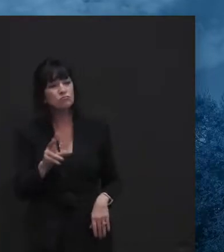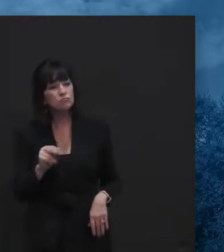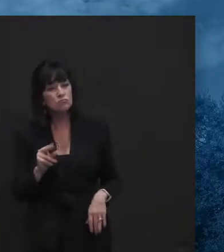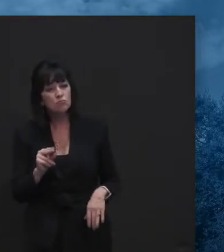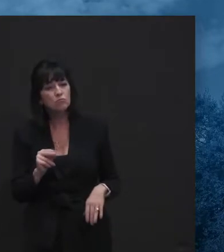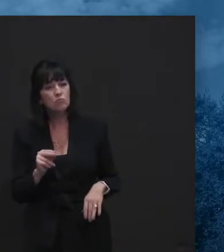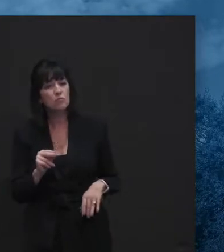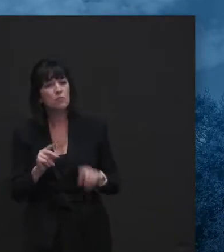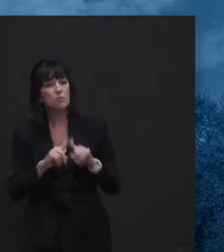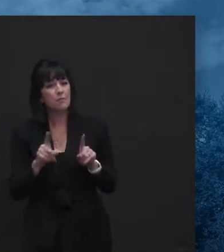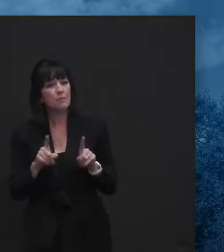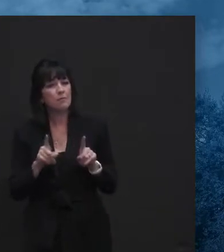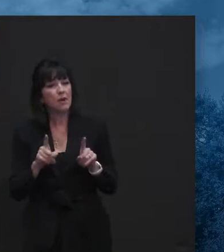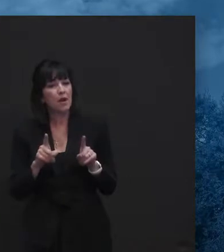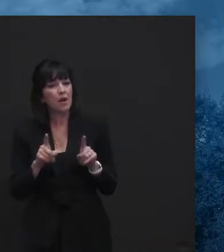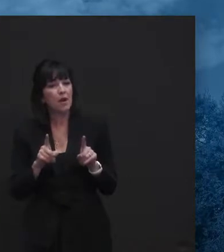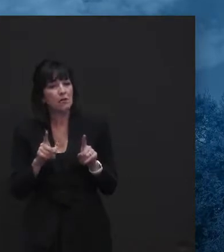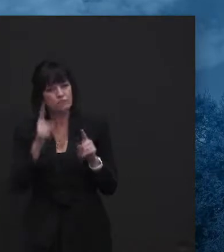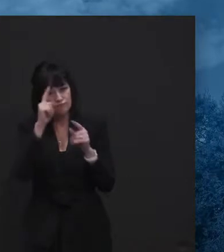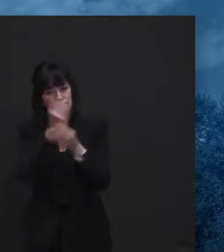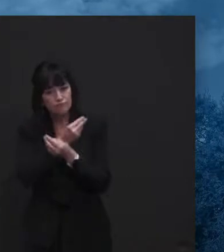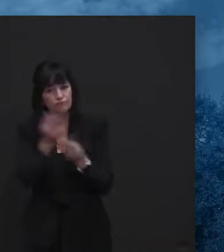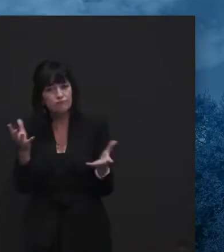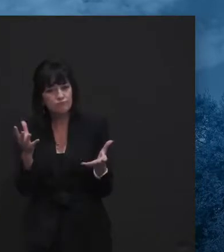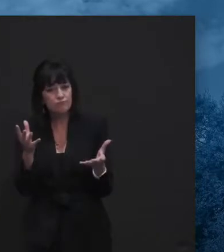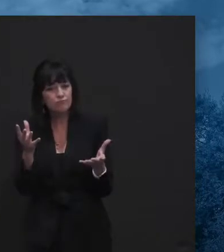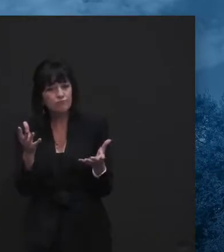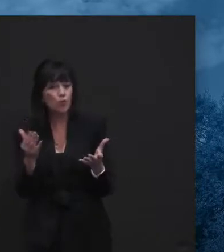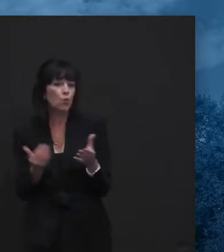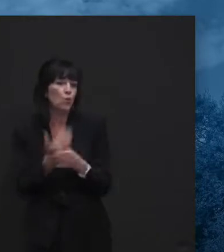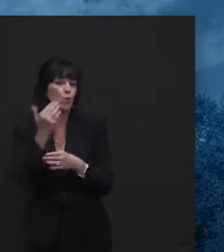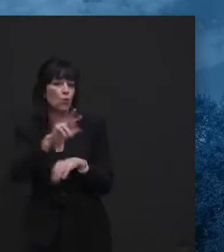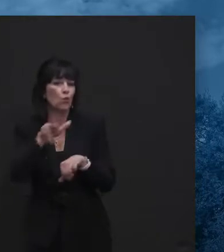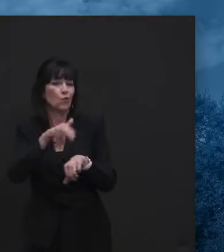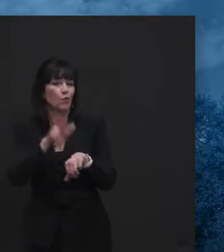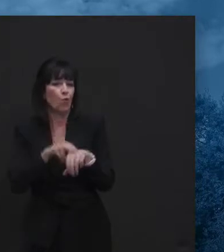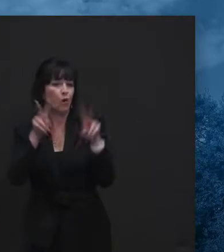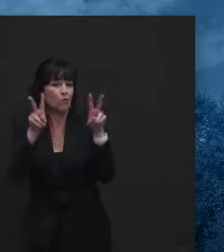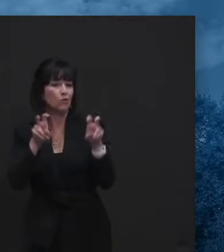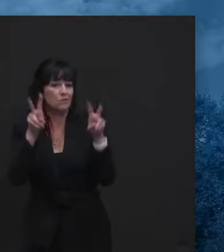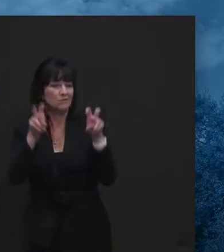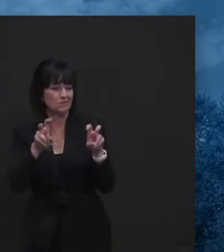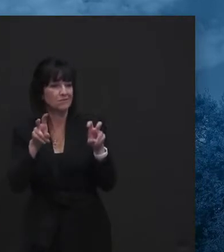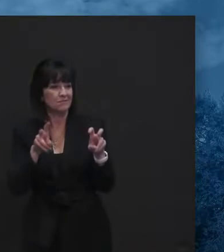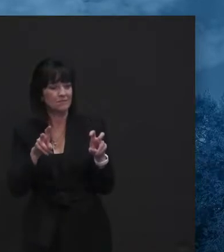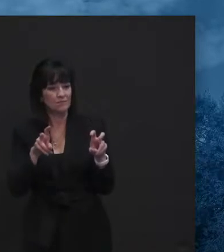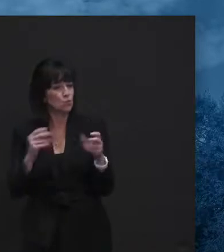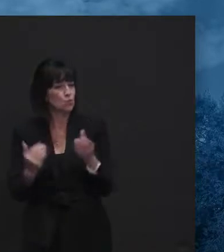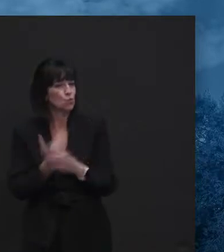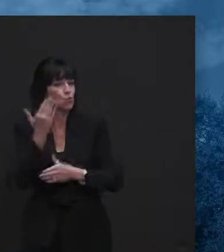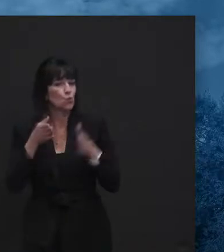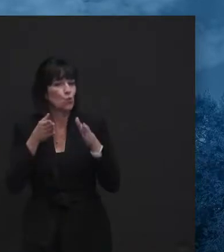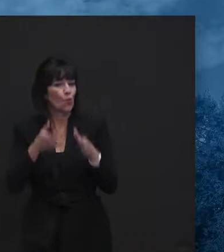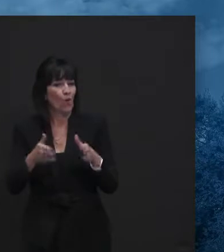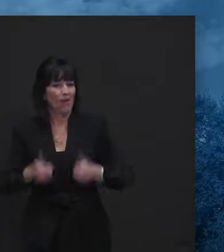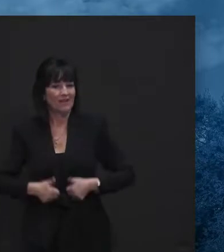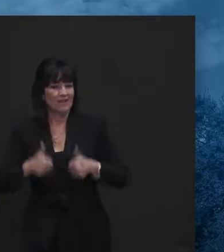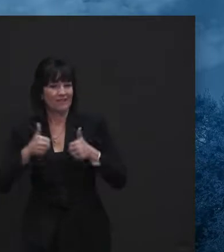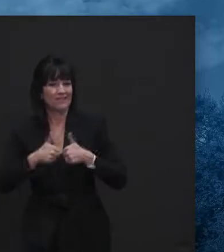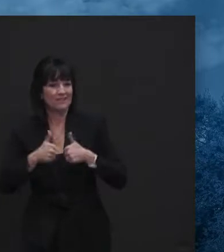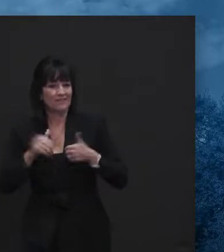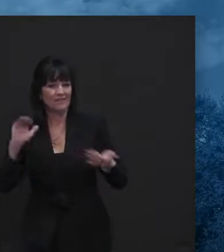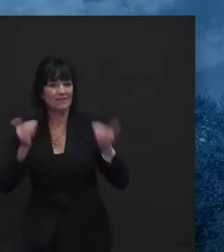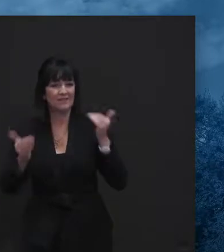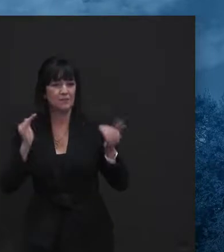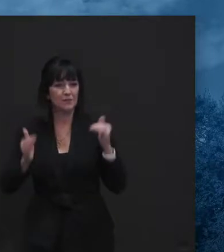a, a new normal for some time being, uh, and encourage people to do that and be as positive we can, as we